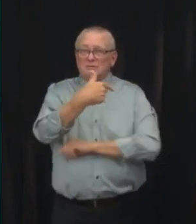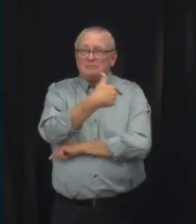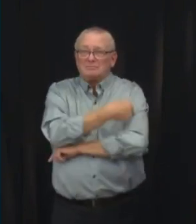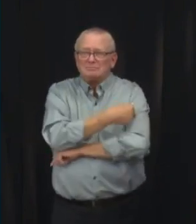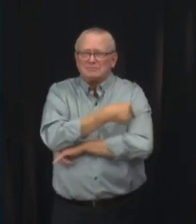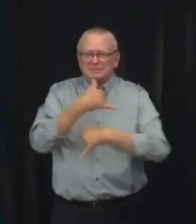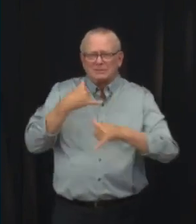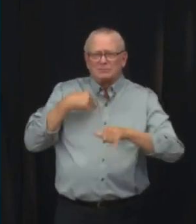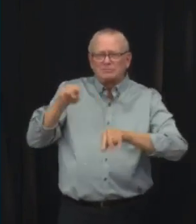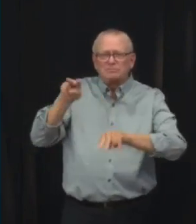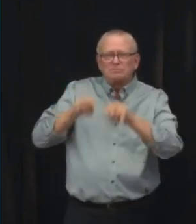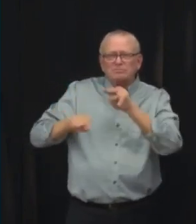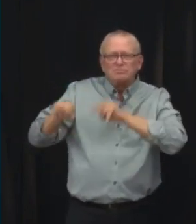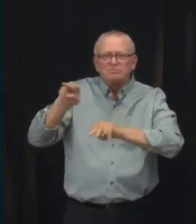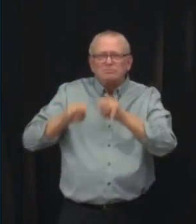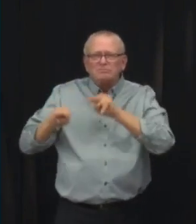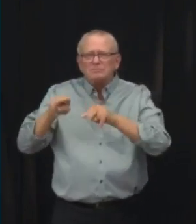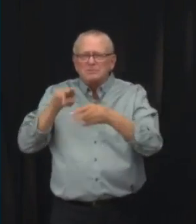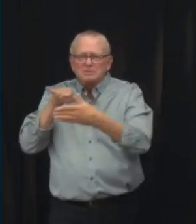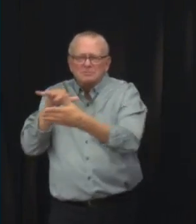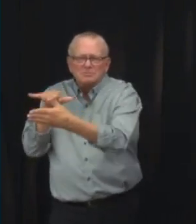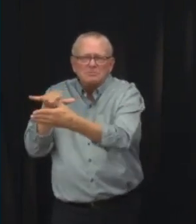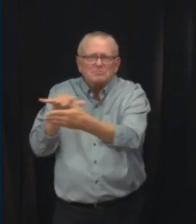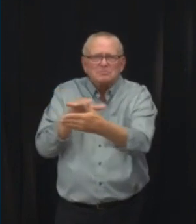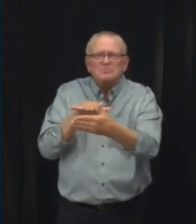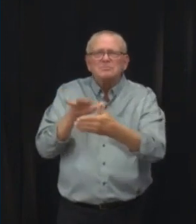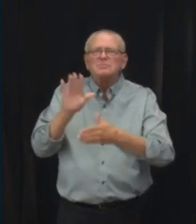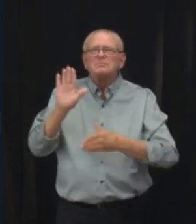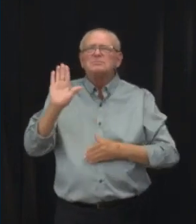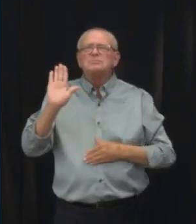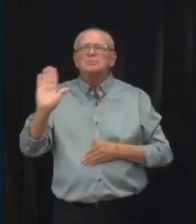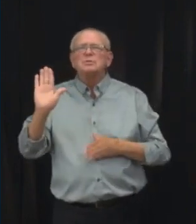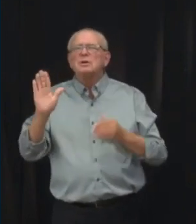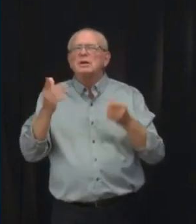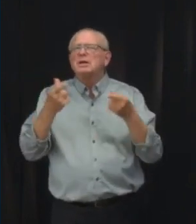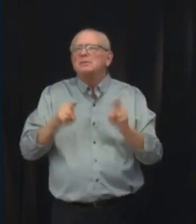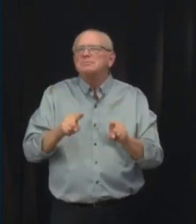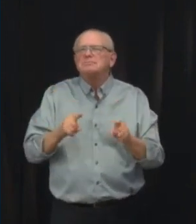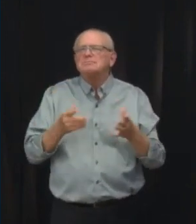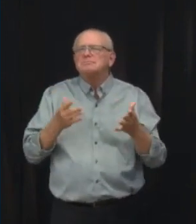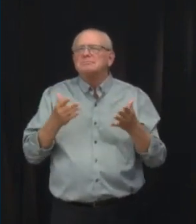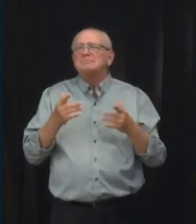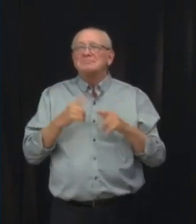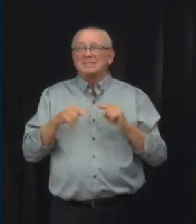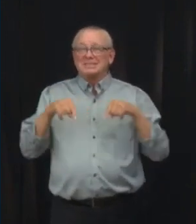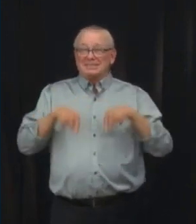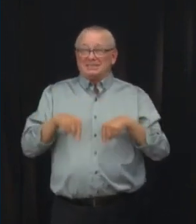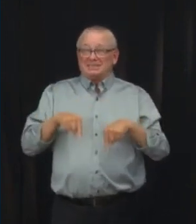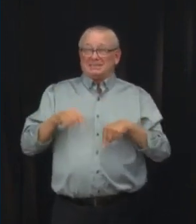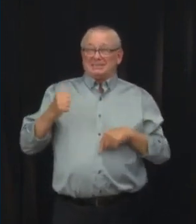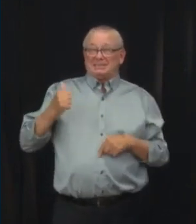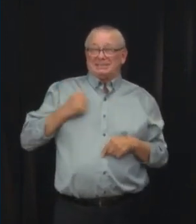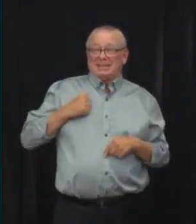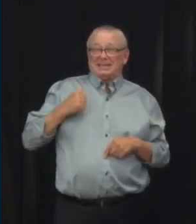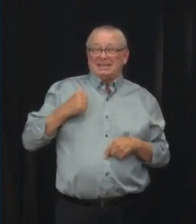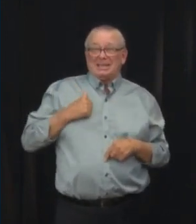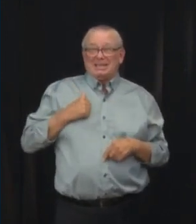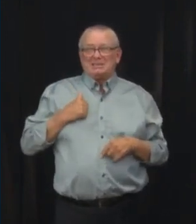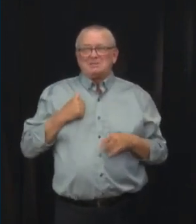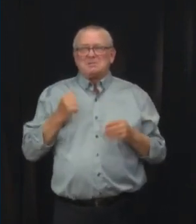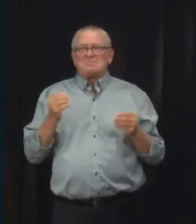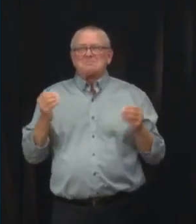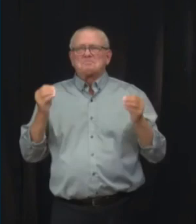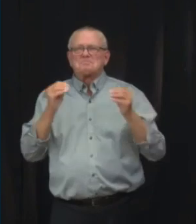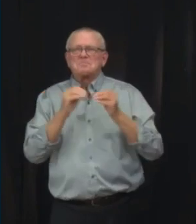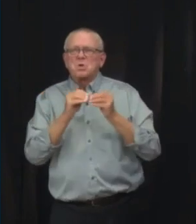remember that vaccine series spacing in Canada used a longer interval between first and second doses than was used in these other